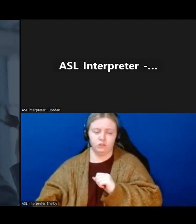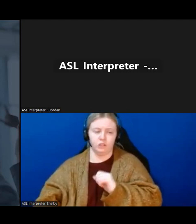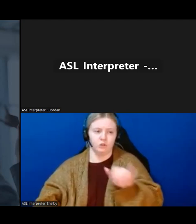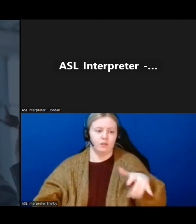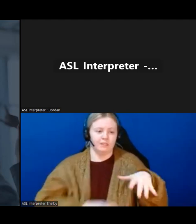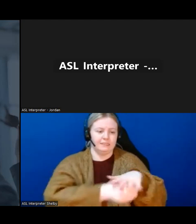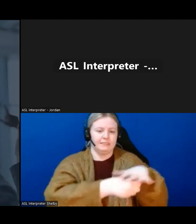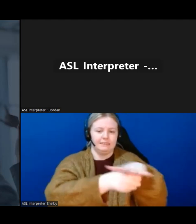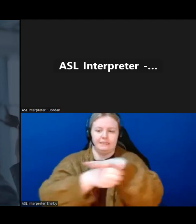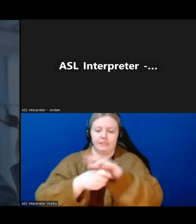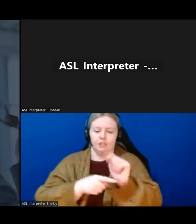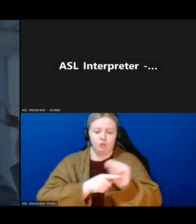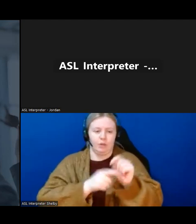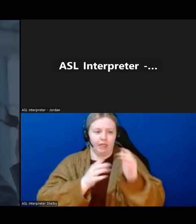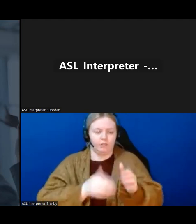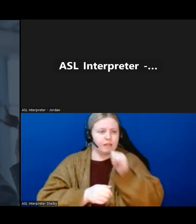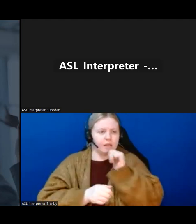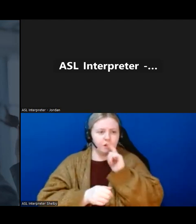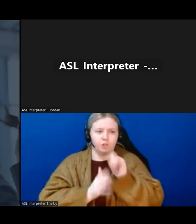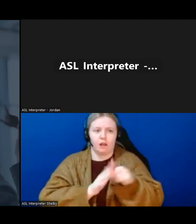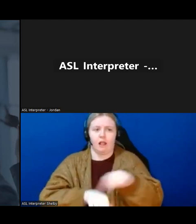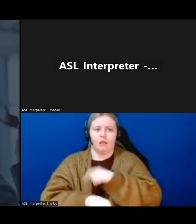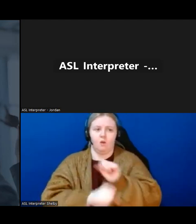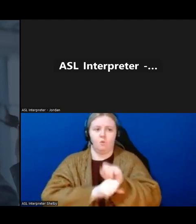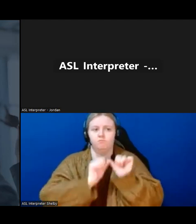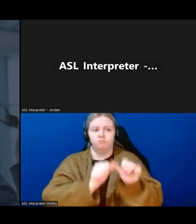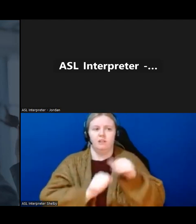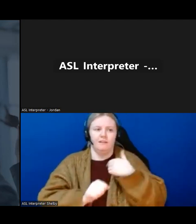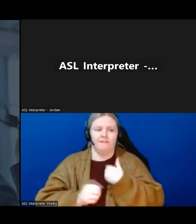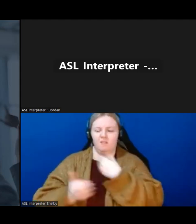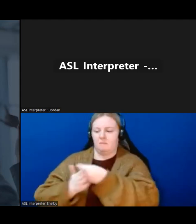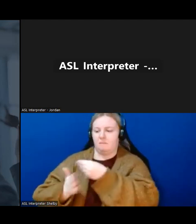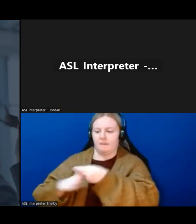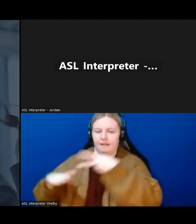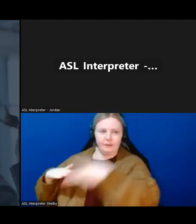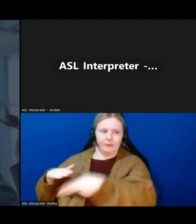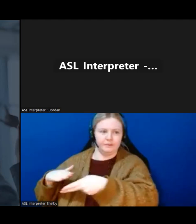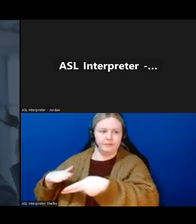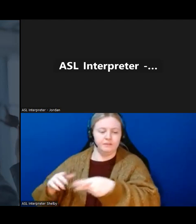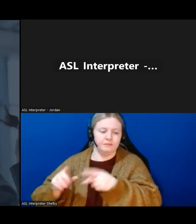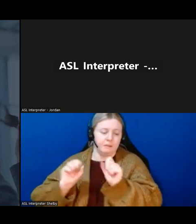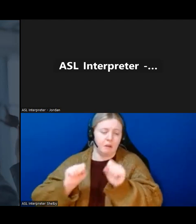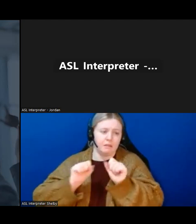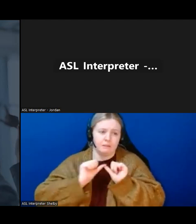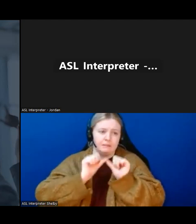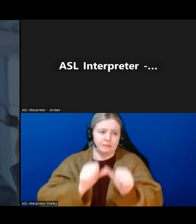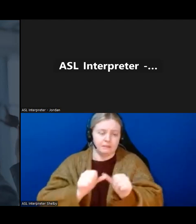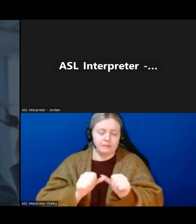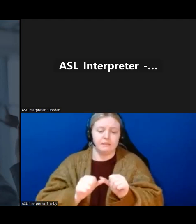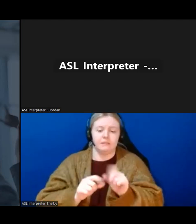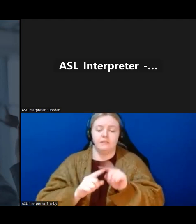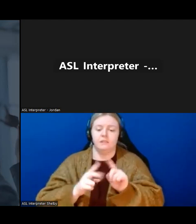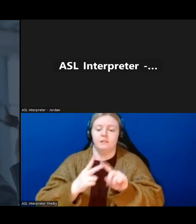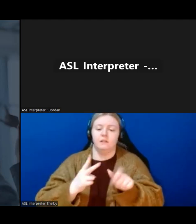how long they're going to be with us due to funding limits, they might be with us for a while. And the other thing is we have